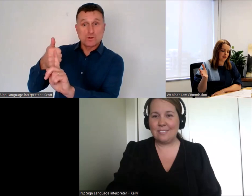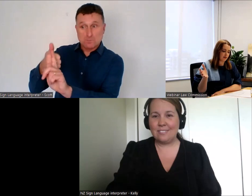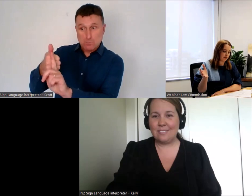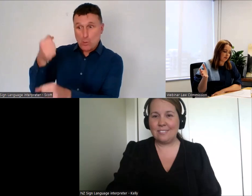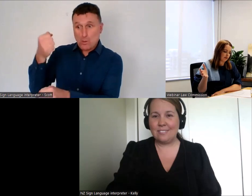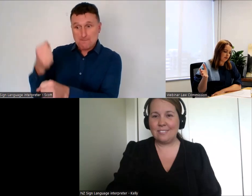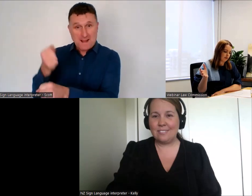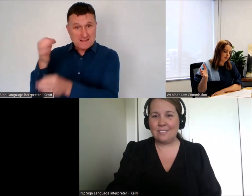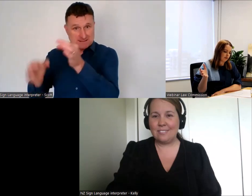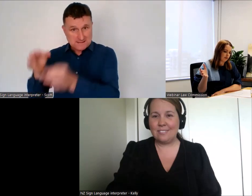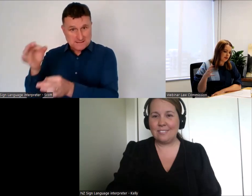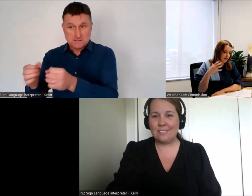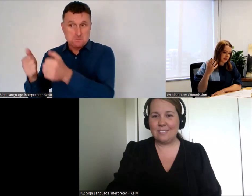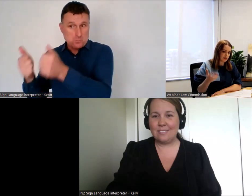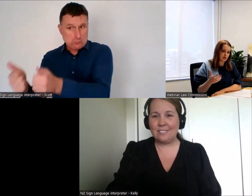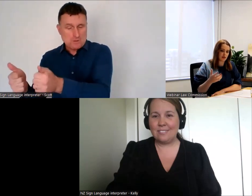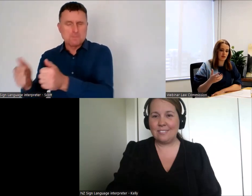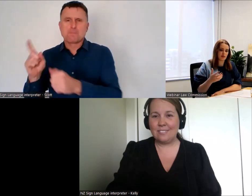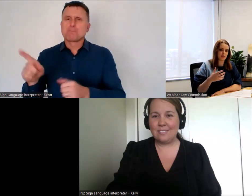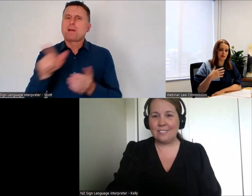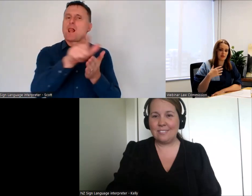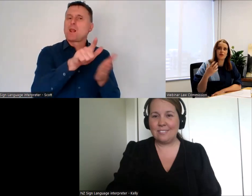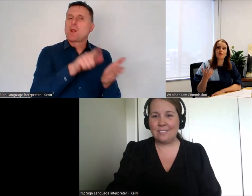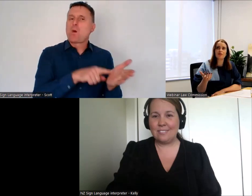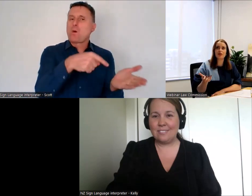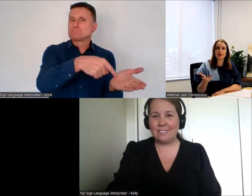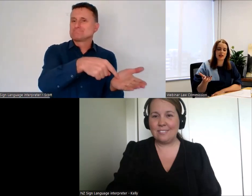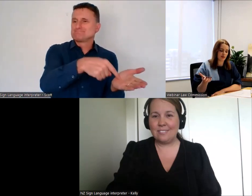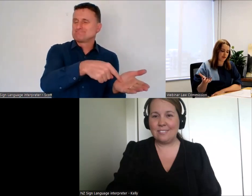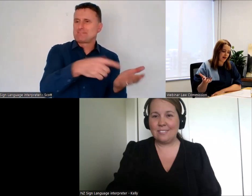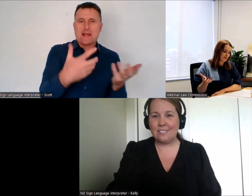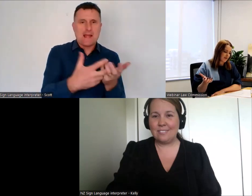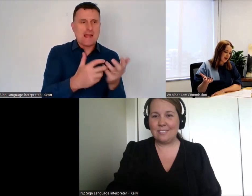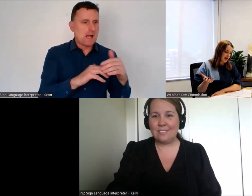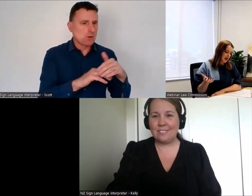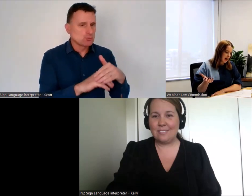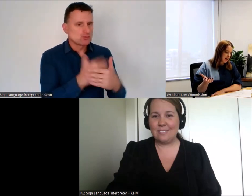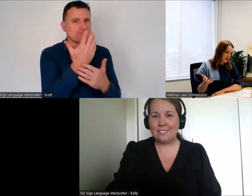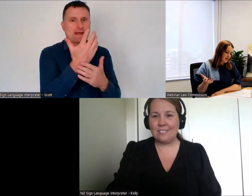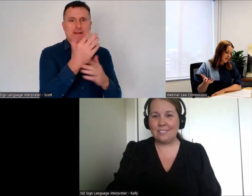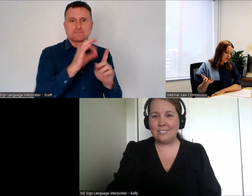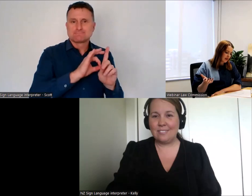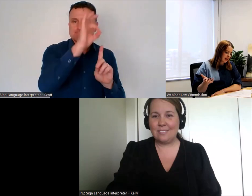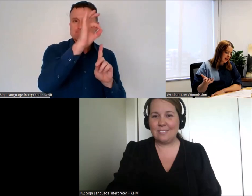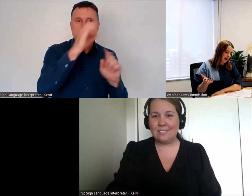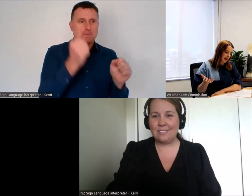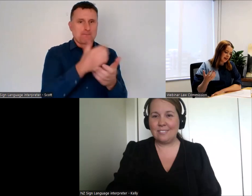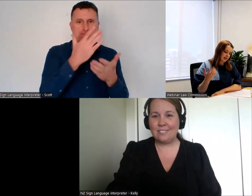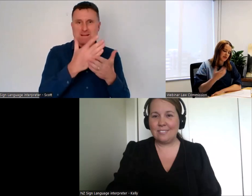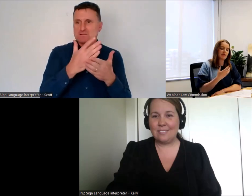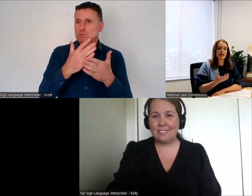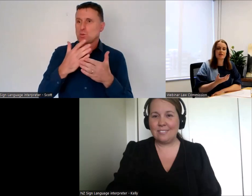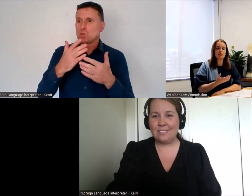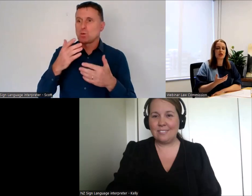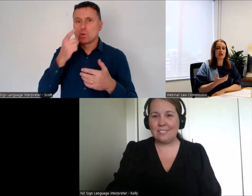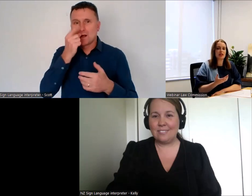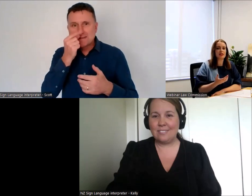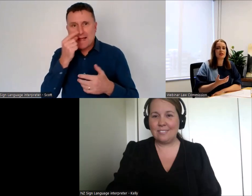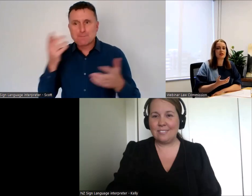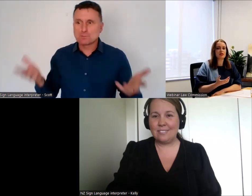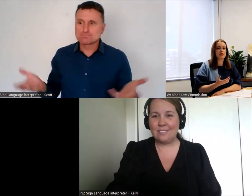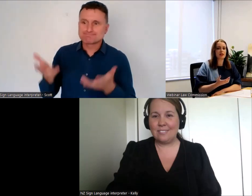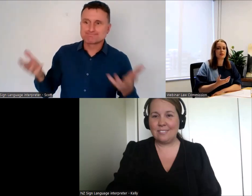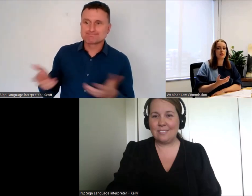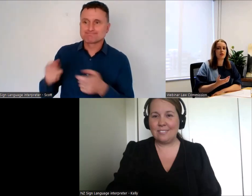be developed to more fully enable that. And I think we really have an